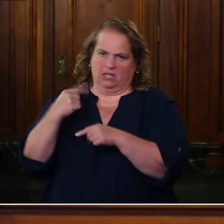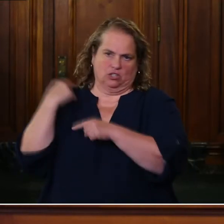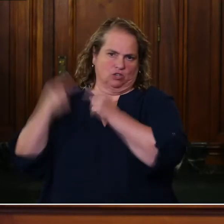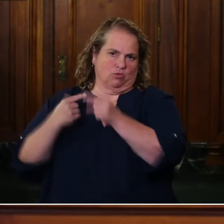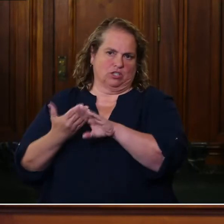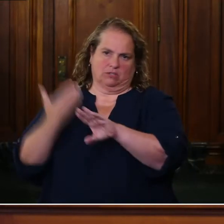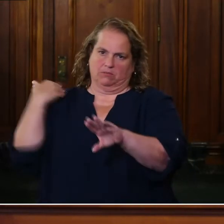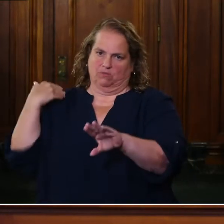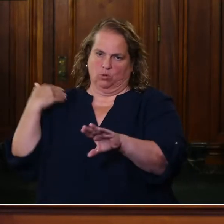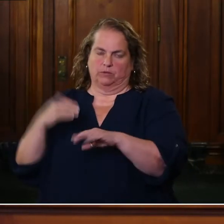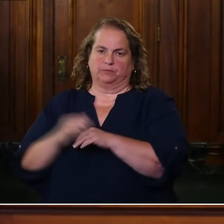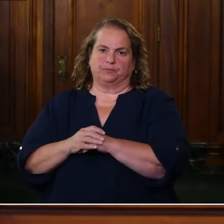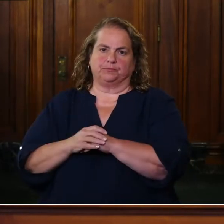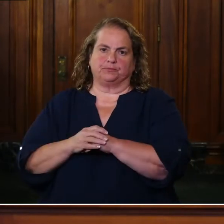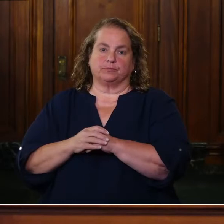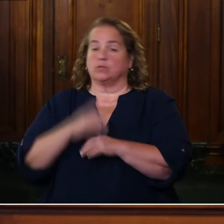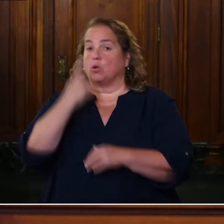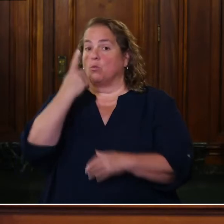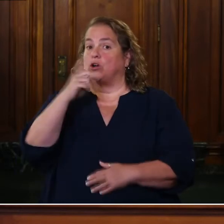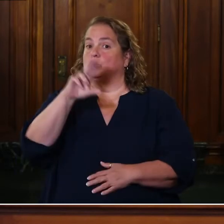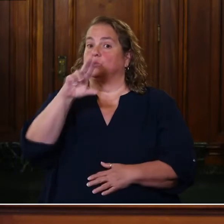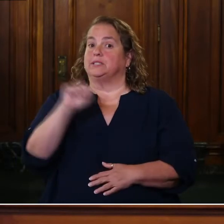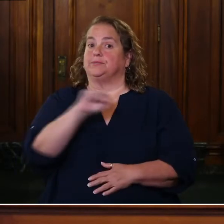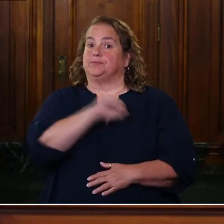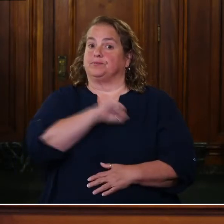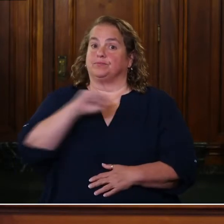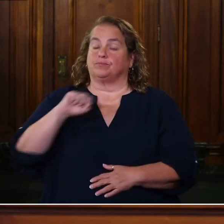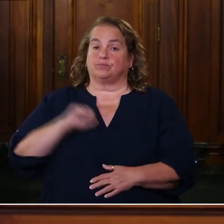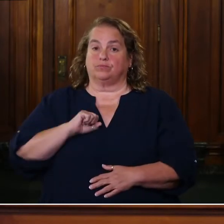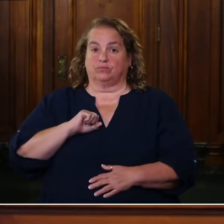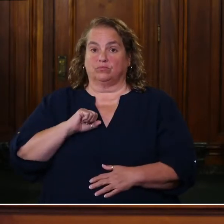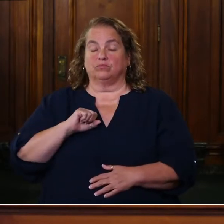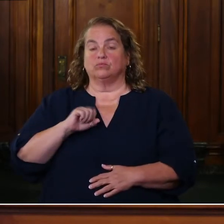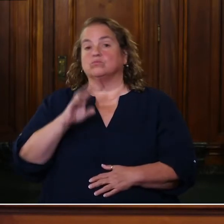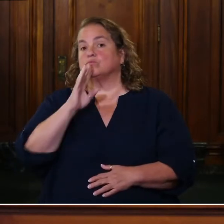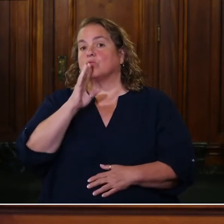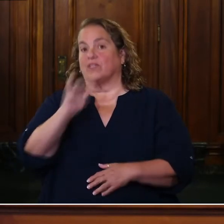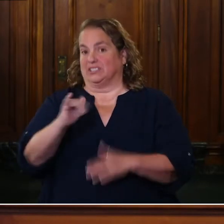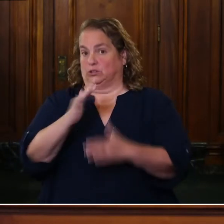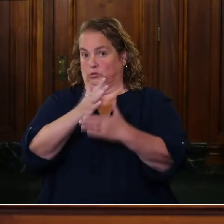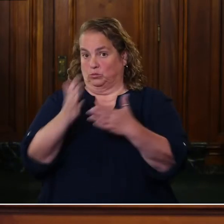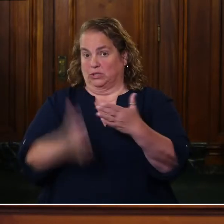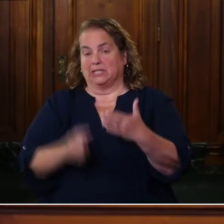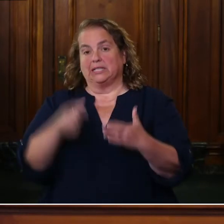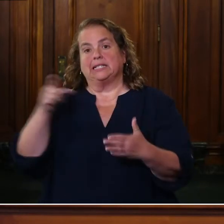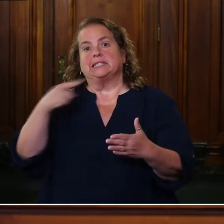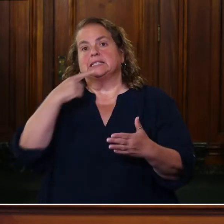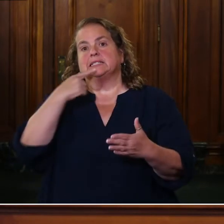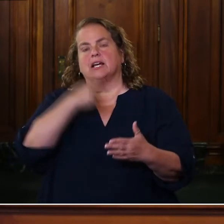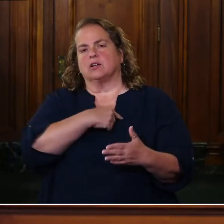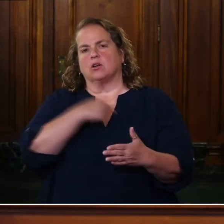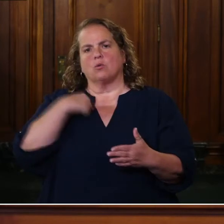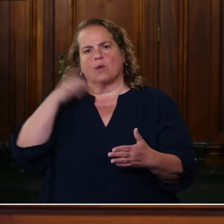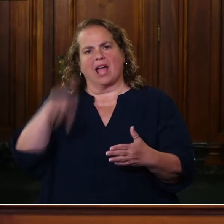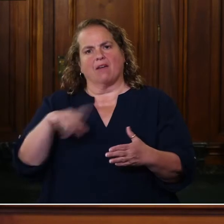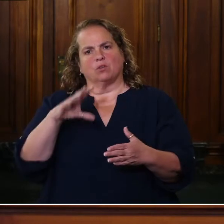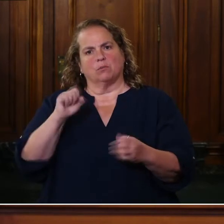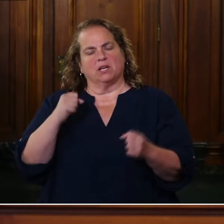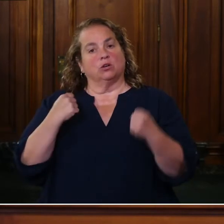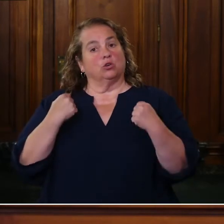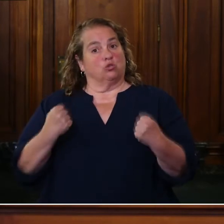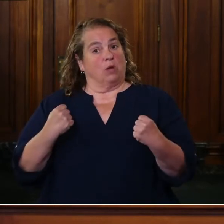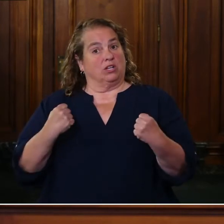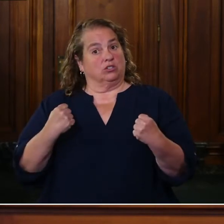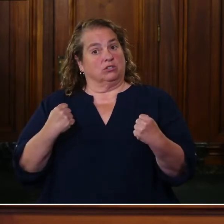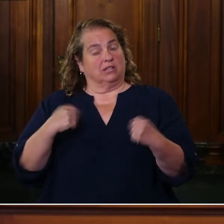I was listening to one U.S. senator talk this weekend. He says we have to be courageous in